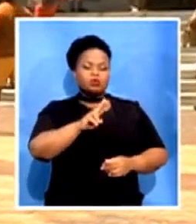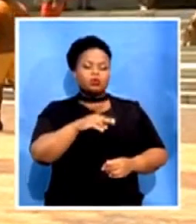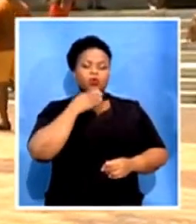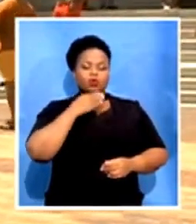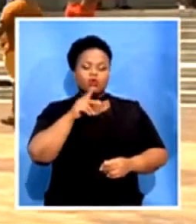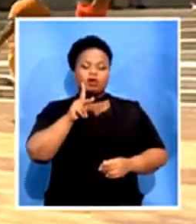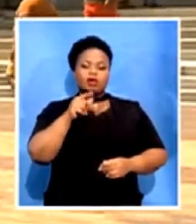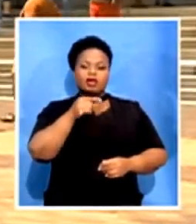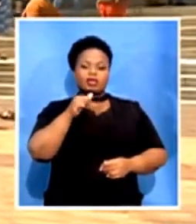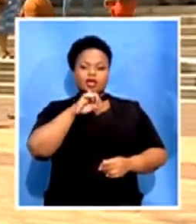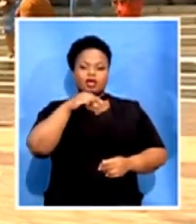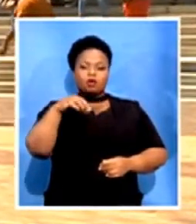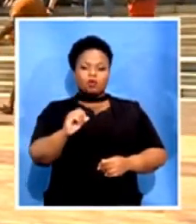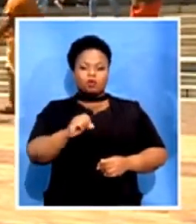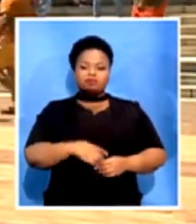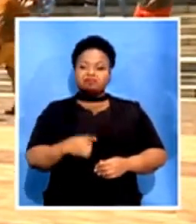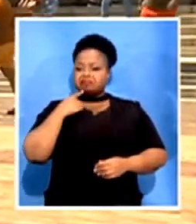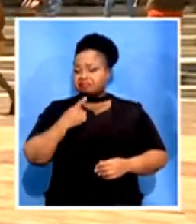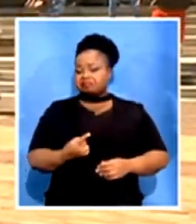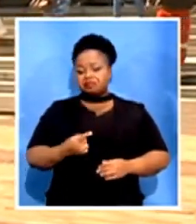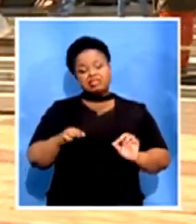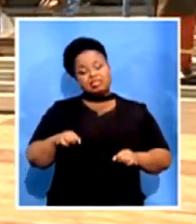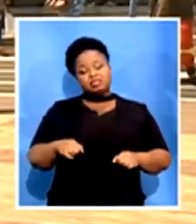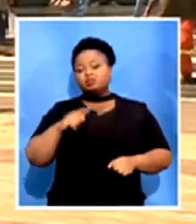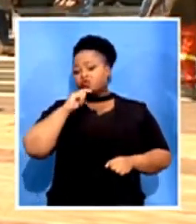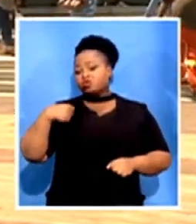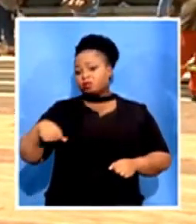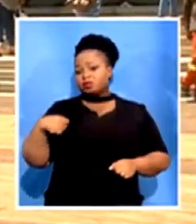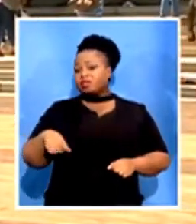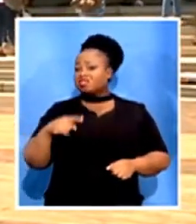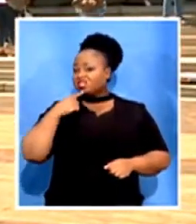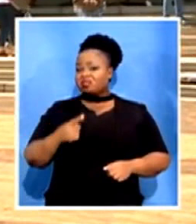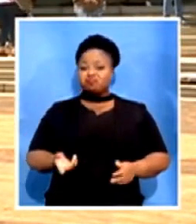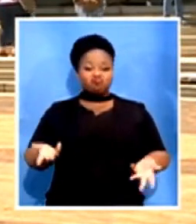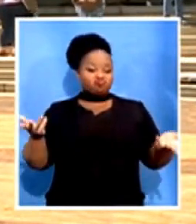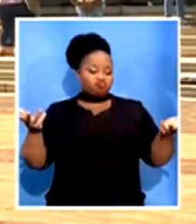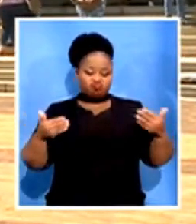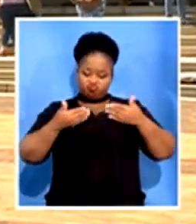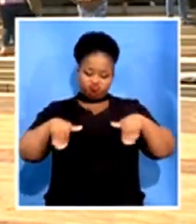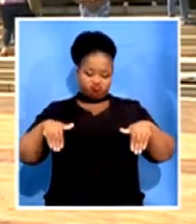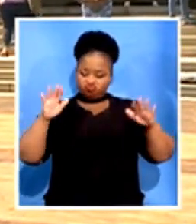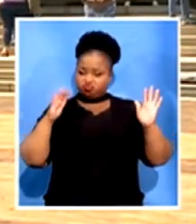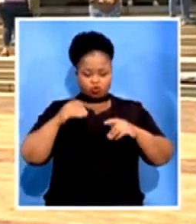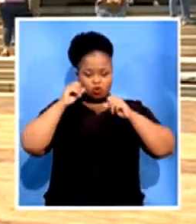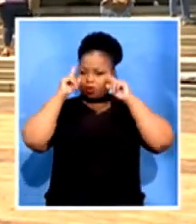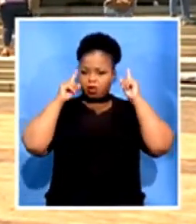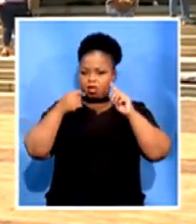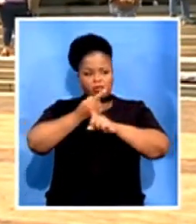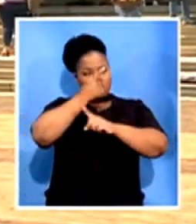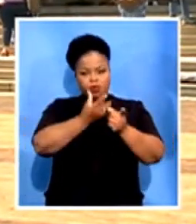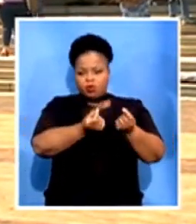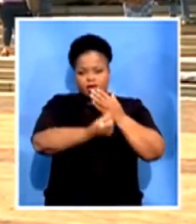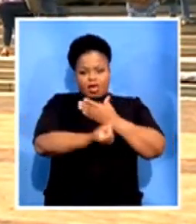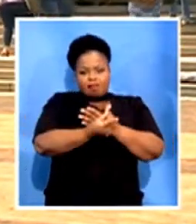that inasmuch as the municipality is saying that they are not aware of any wrongdoing that could have happened here, they are quite